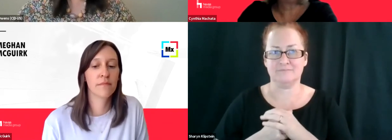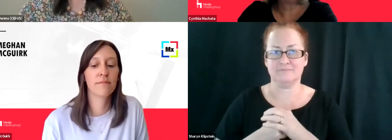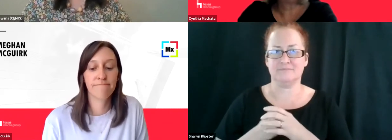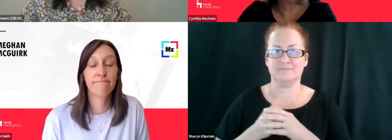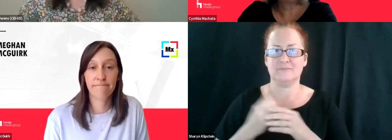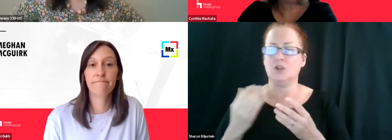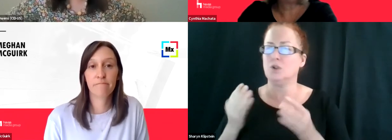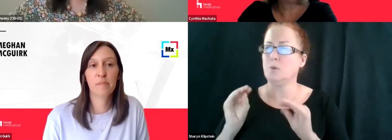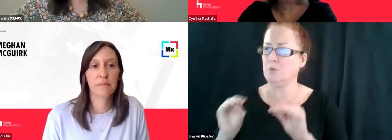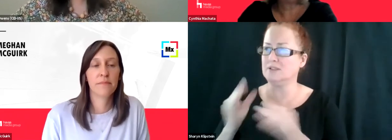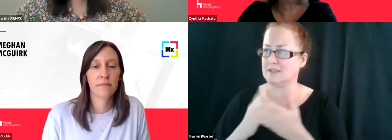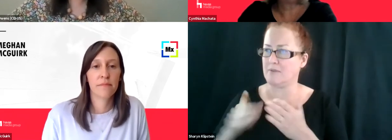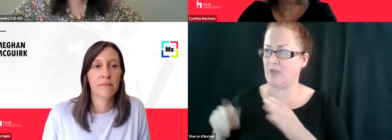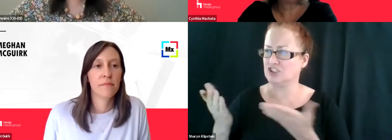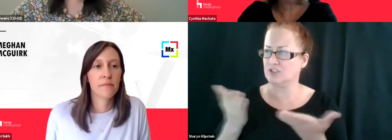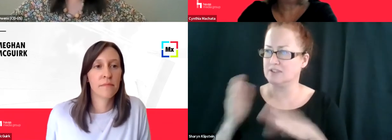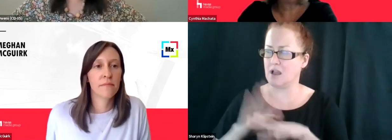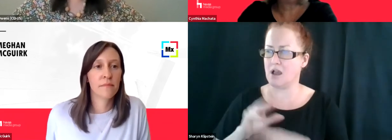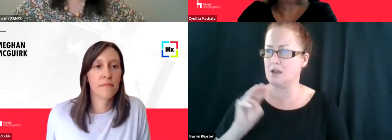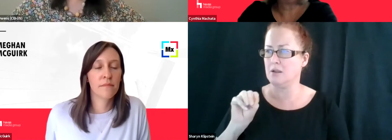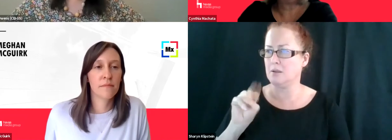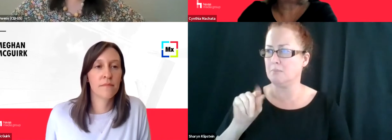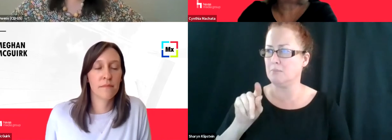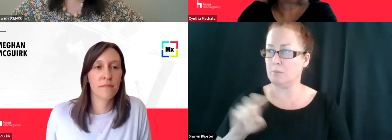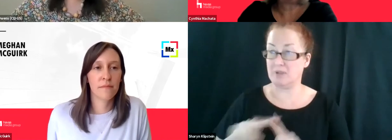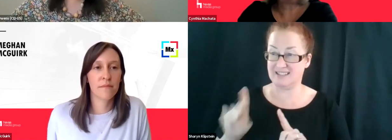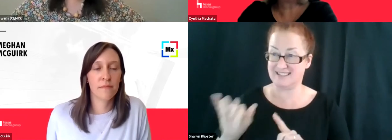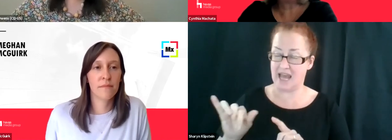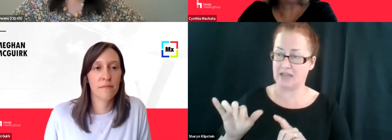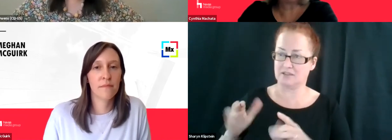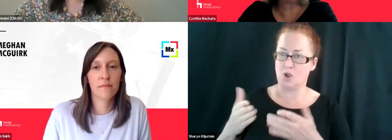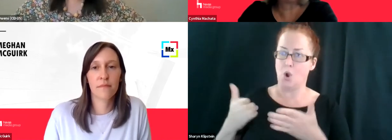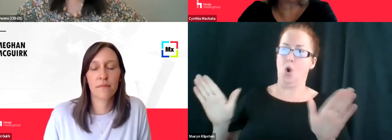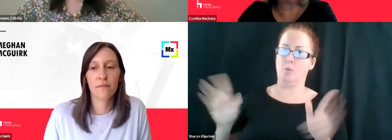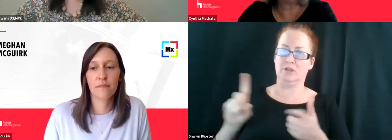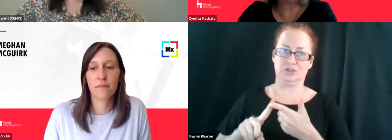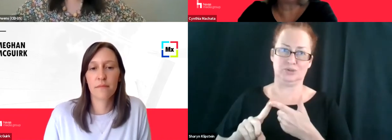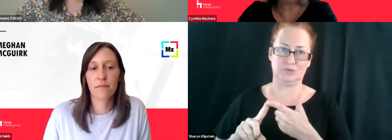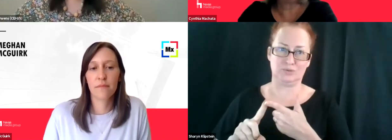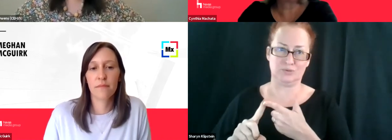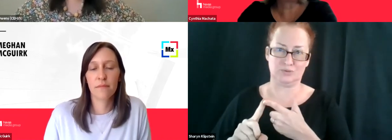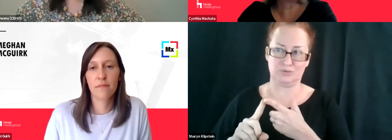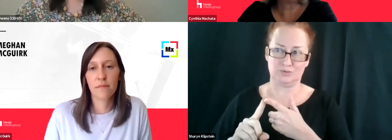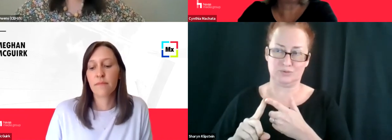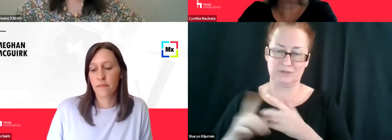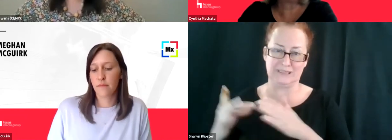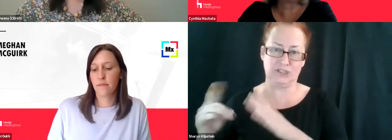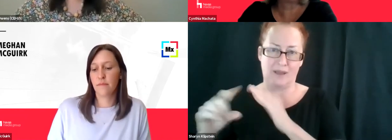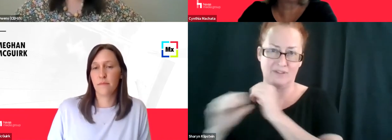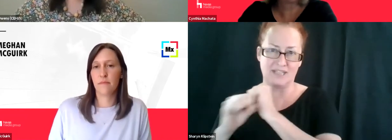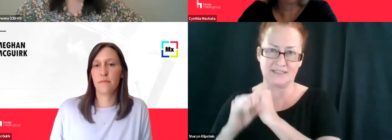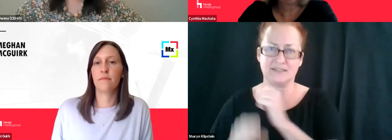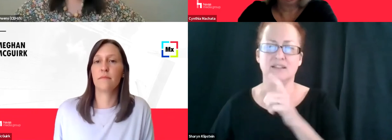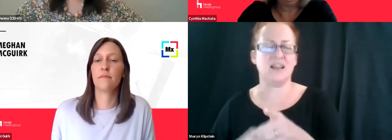certainly could, we're just leaving the door open. Right. that's where I hear this, this conversation the most is in voice